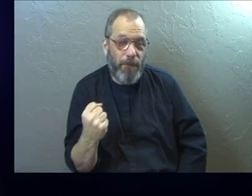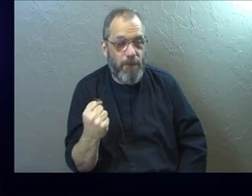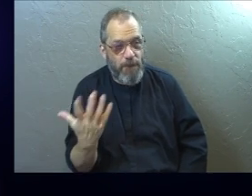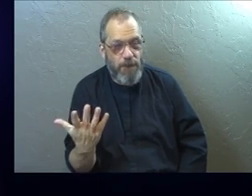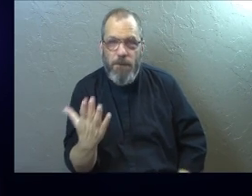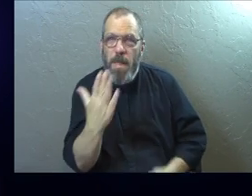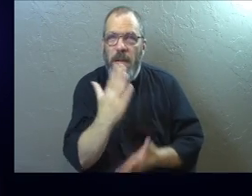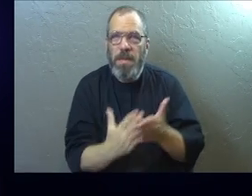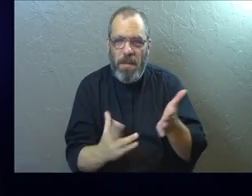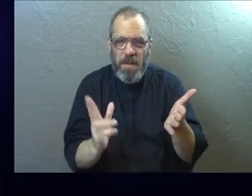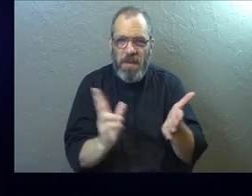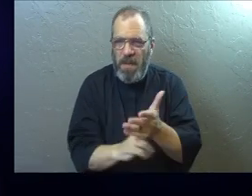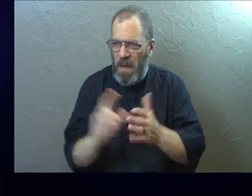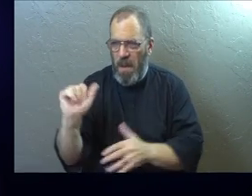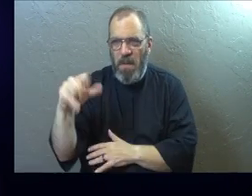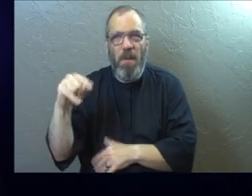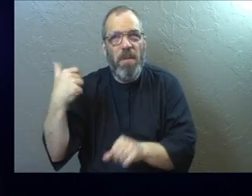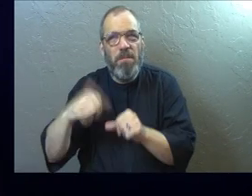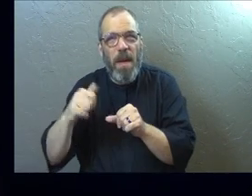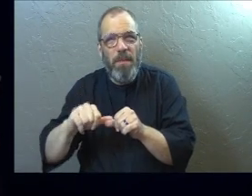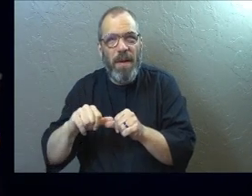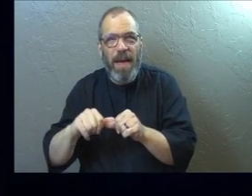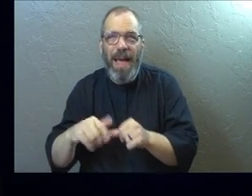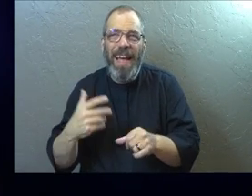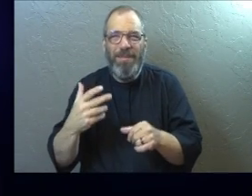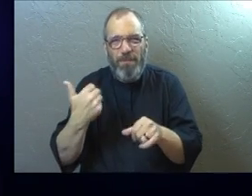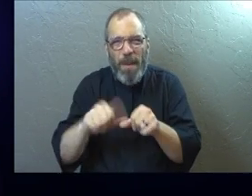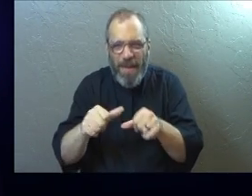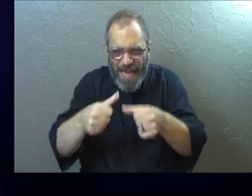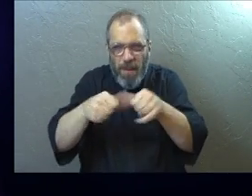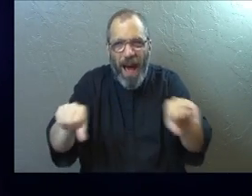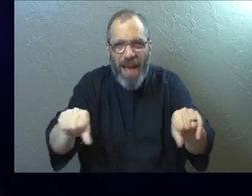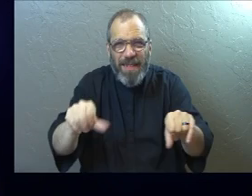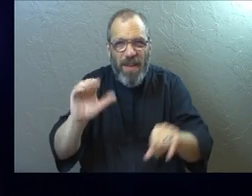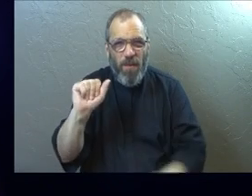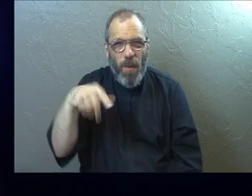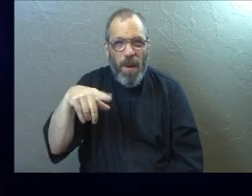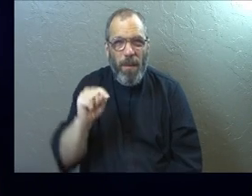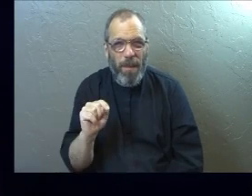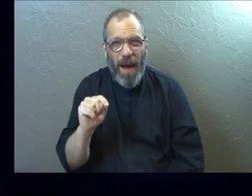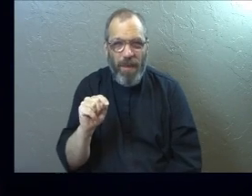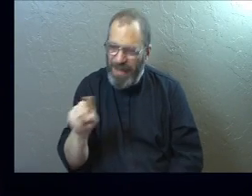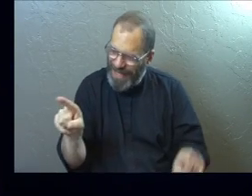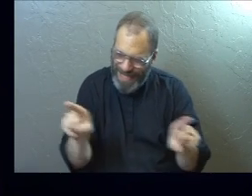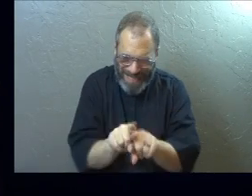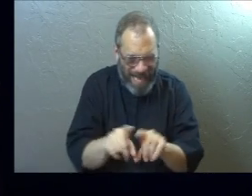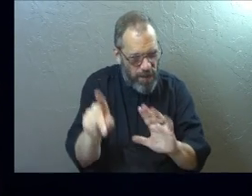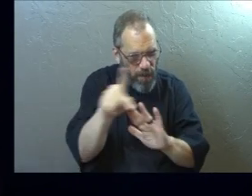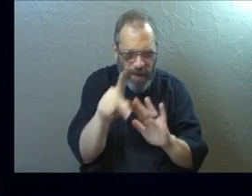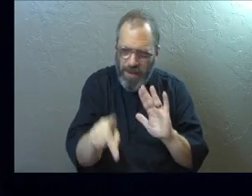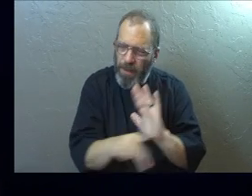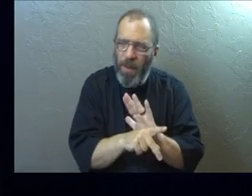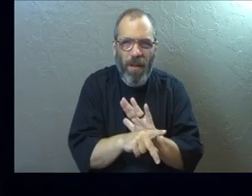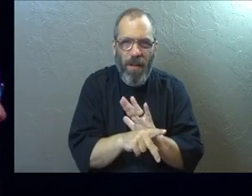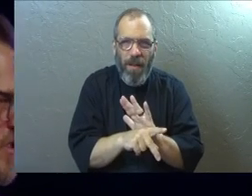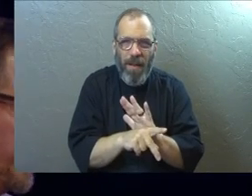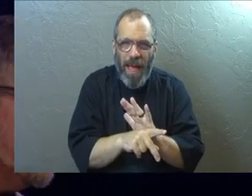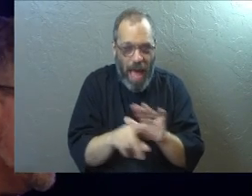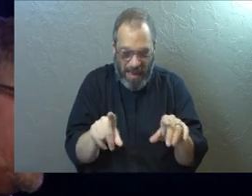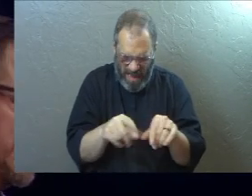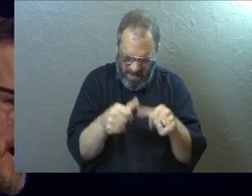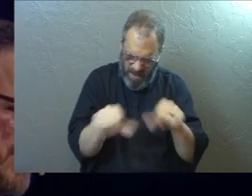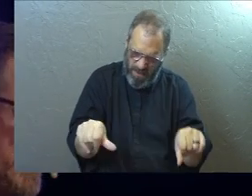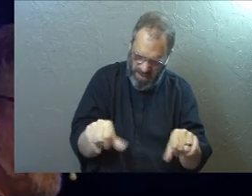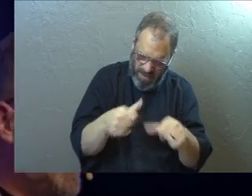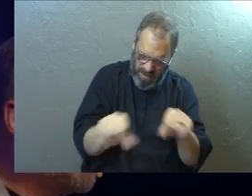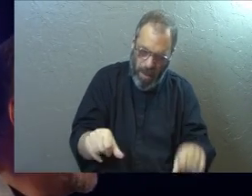Some of you guys signed up for an apartment once and they made you give a security deposit. Same idea. And what are you saying with the